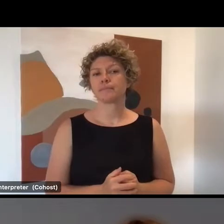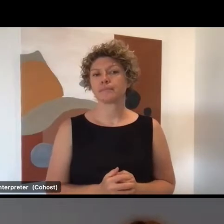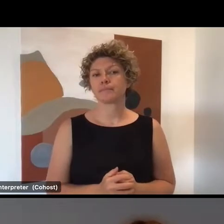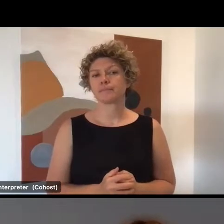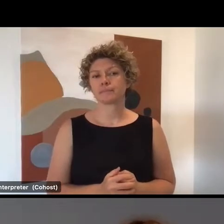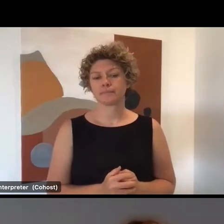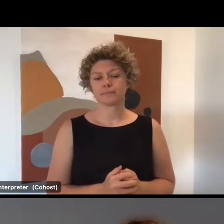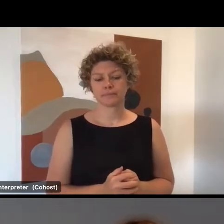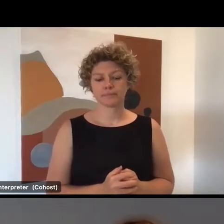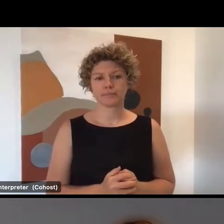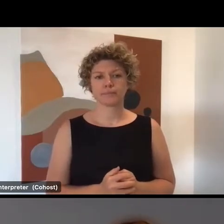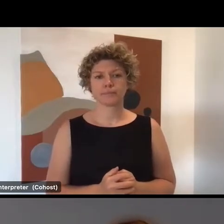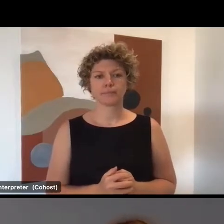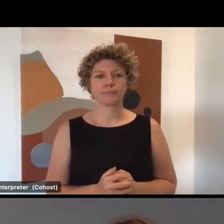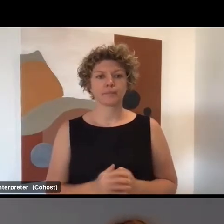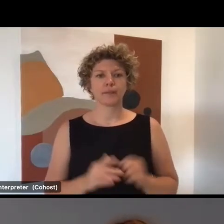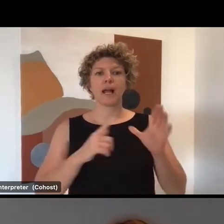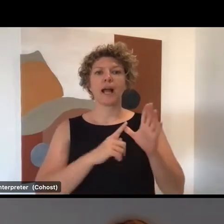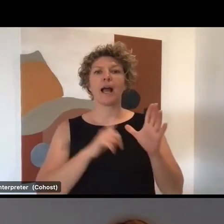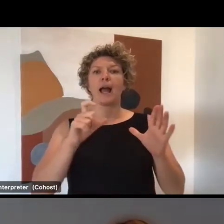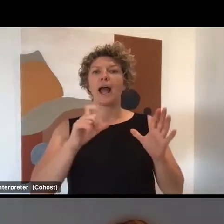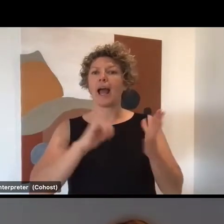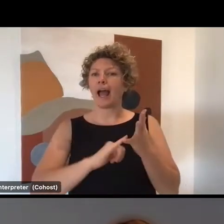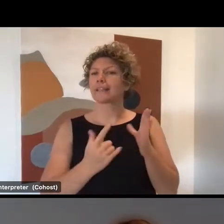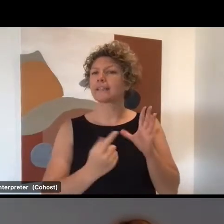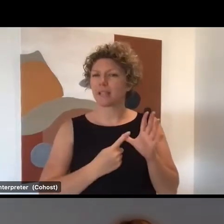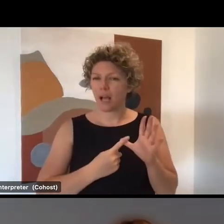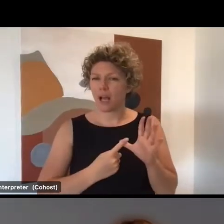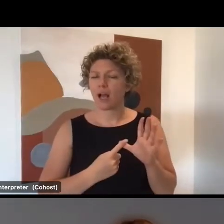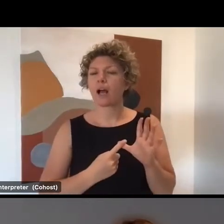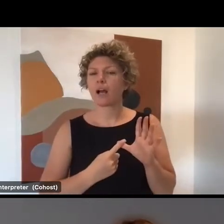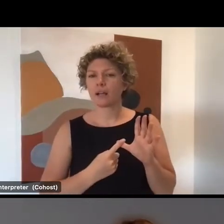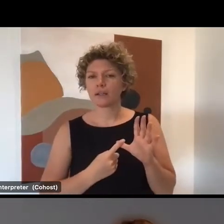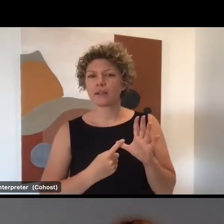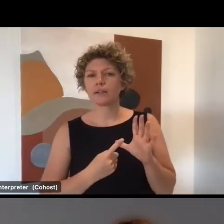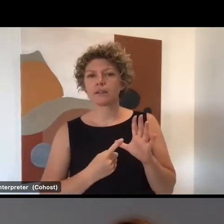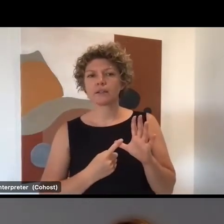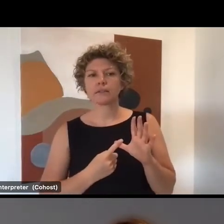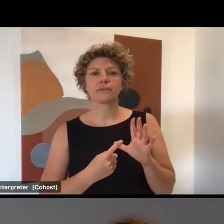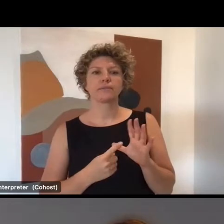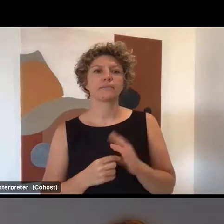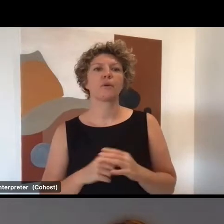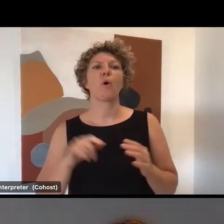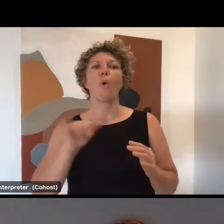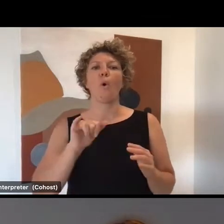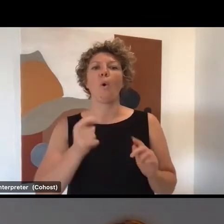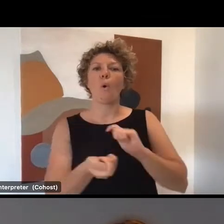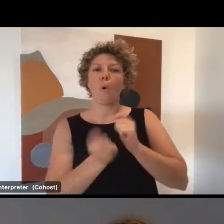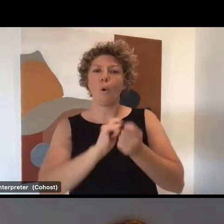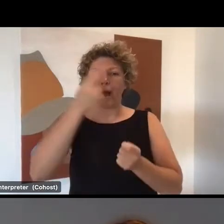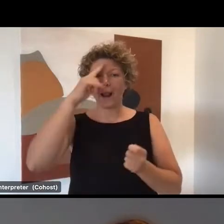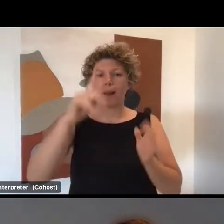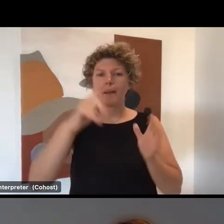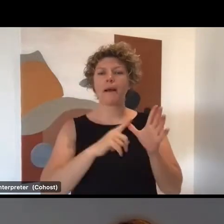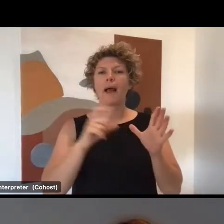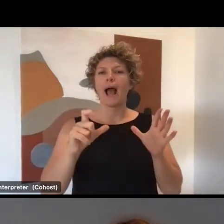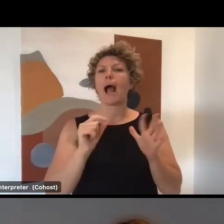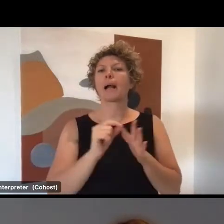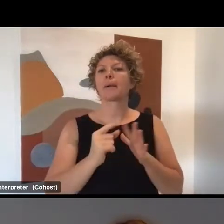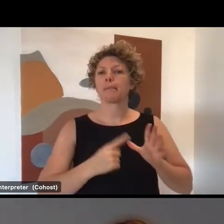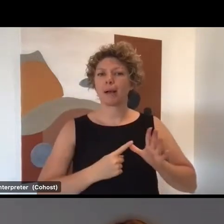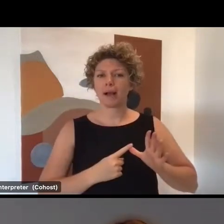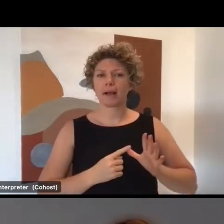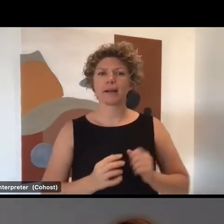Formerly ACA, formerly now the Aged and Community Care Providers Association or ACPA with a consortia partners,